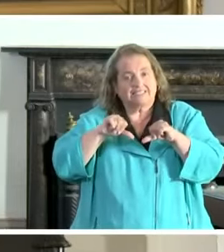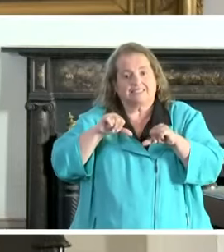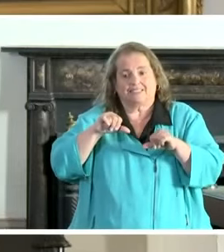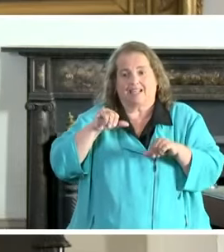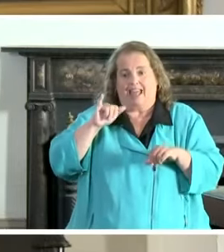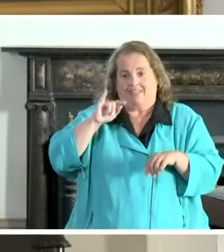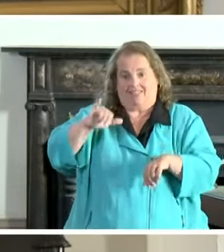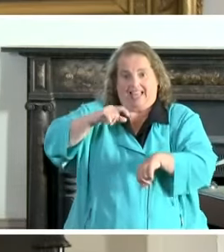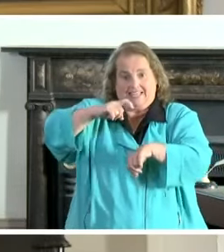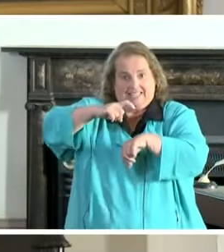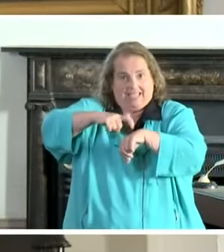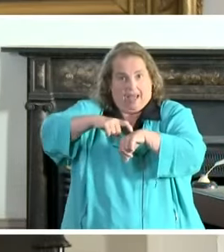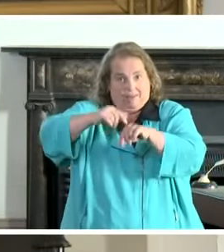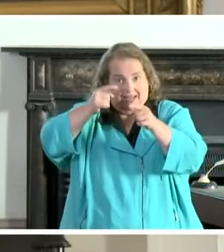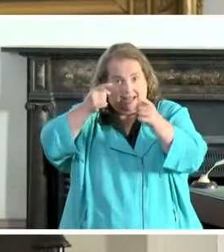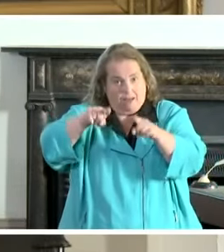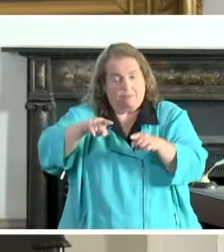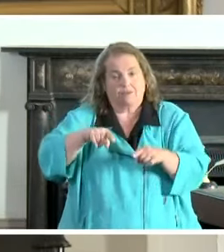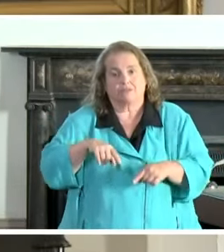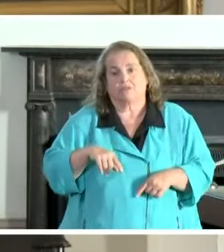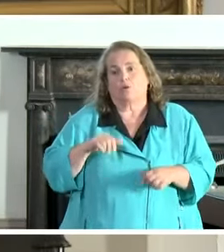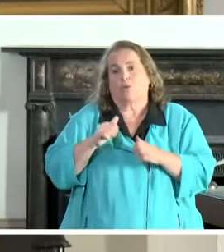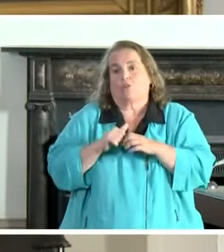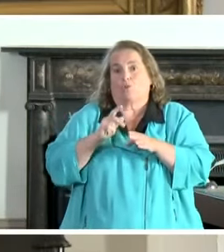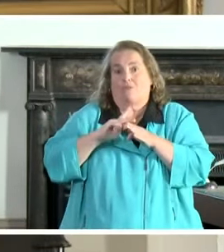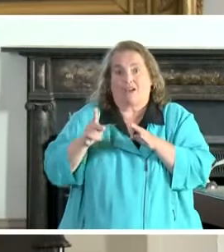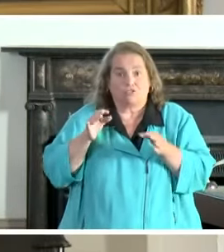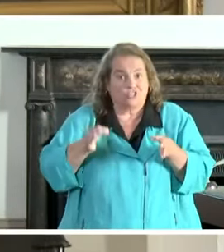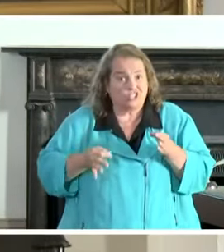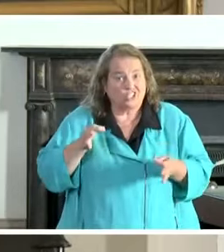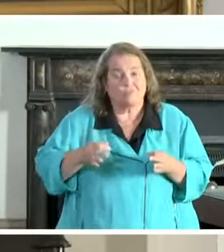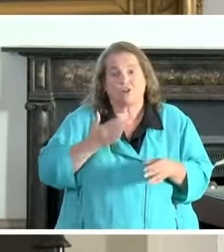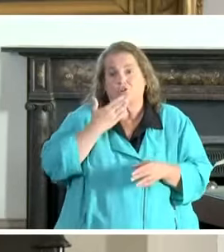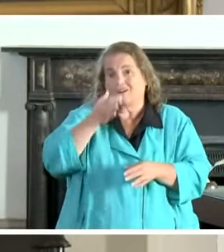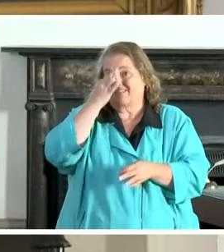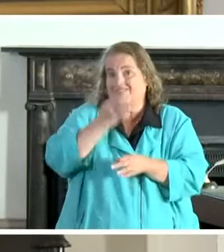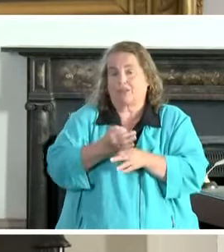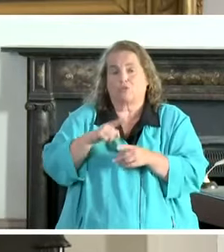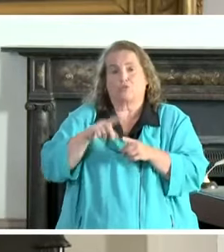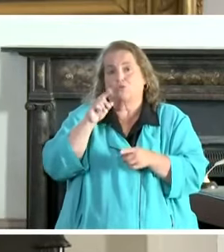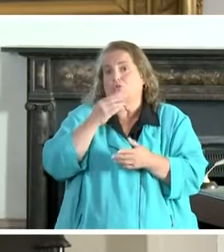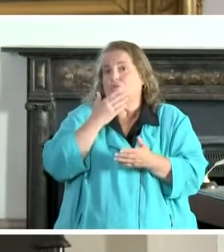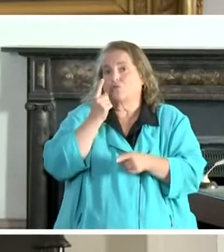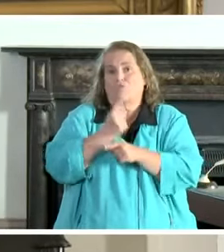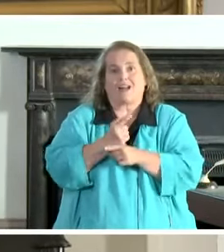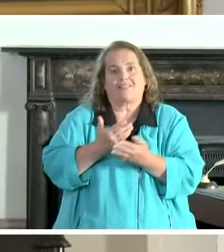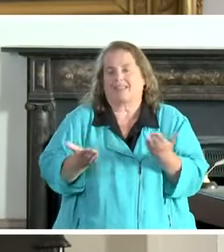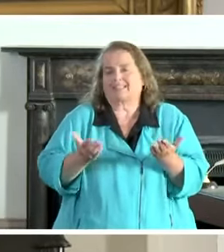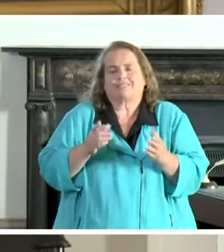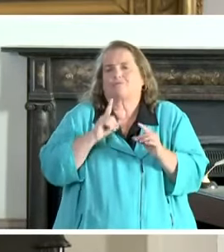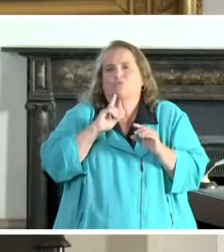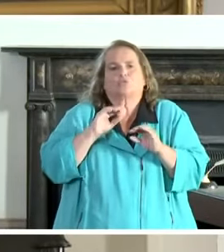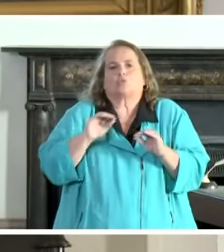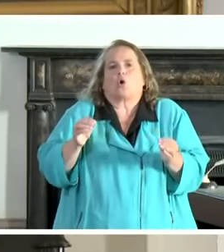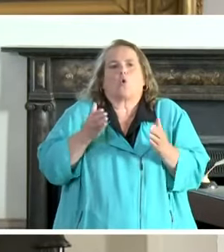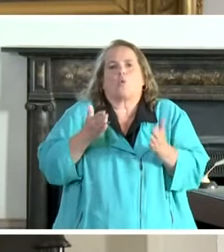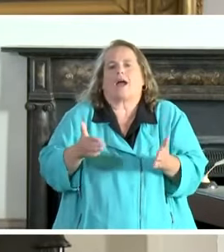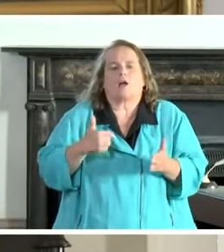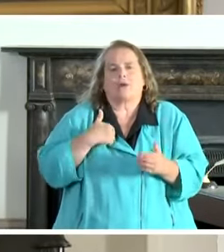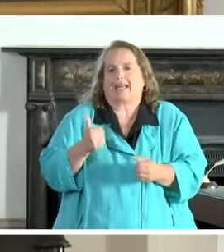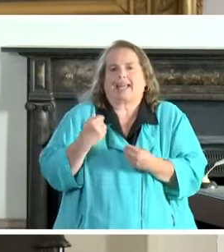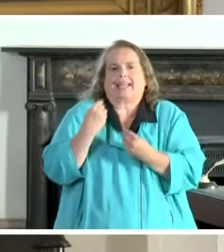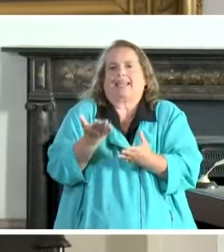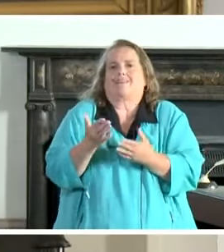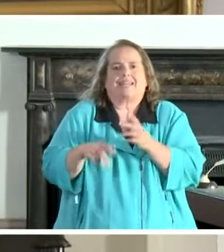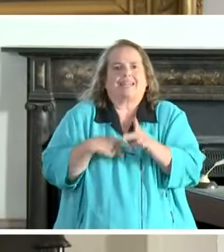time coupled with professional judgment and good faith trying to do the right thing. So I don't think it would be actionable to